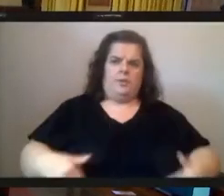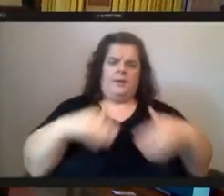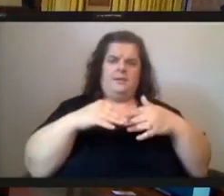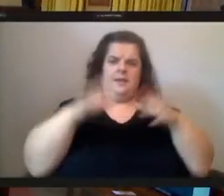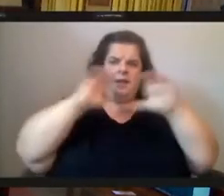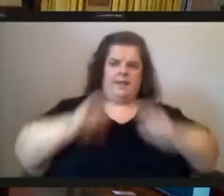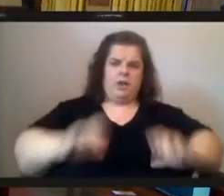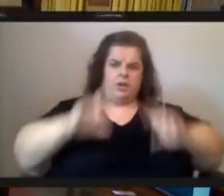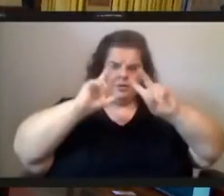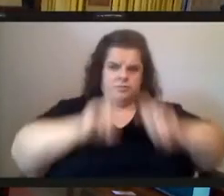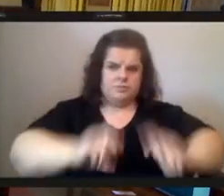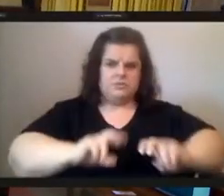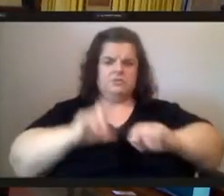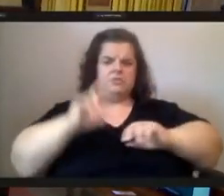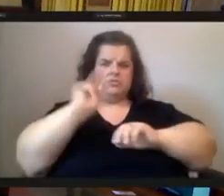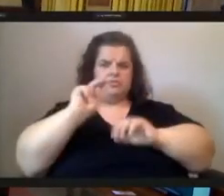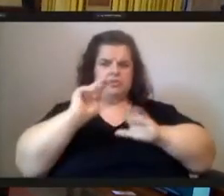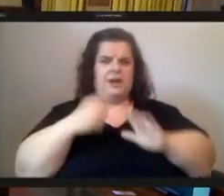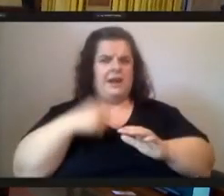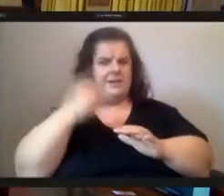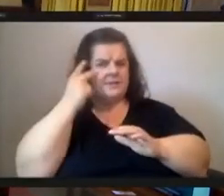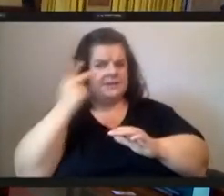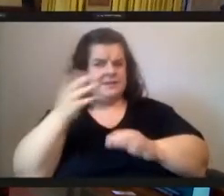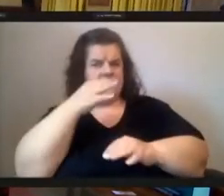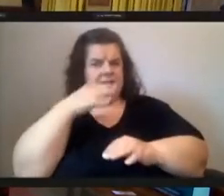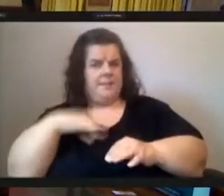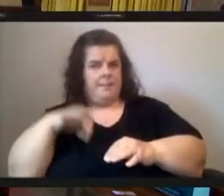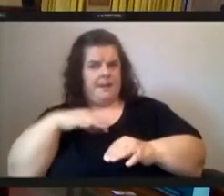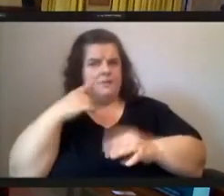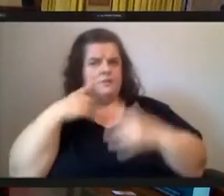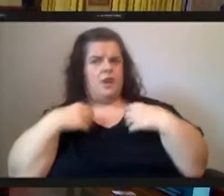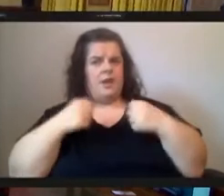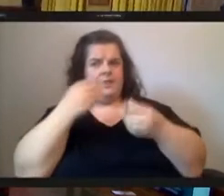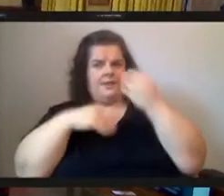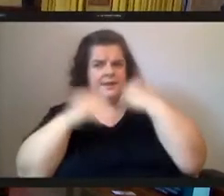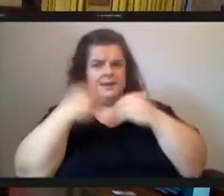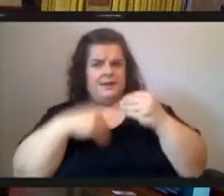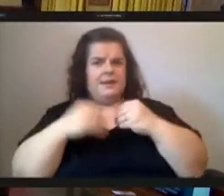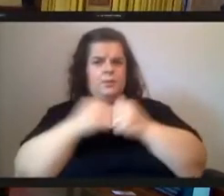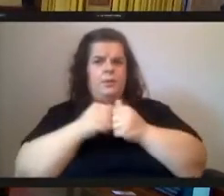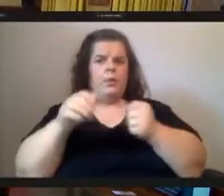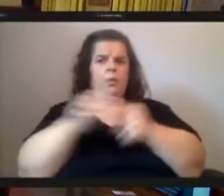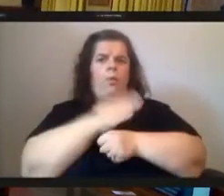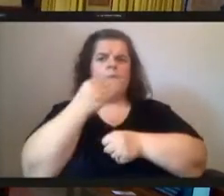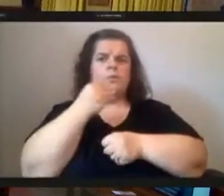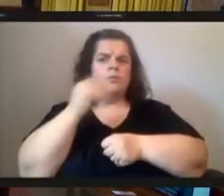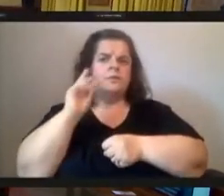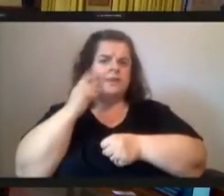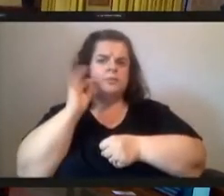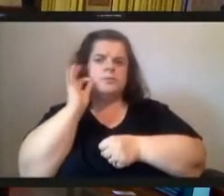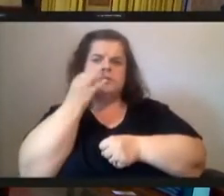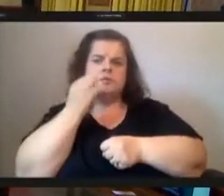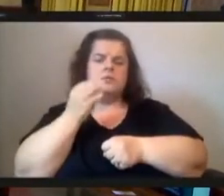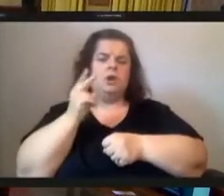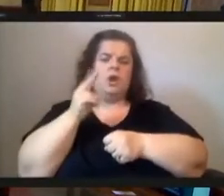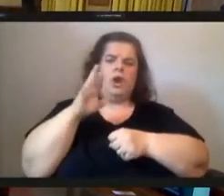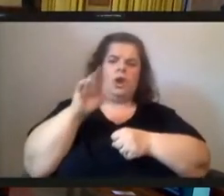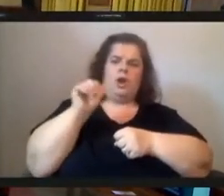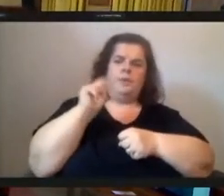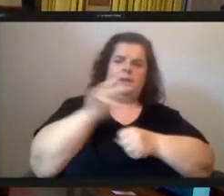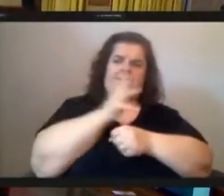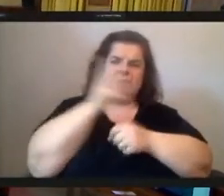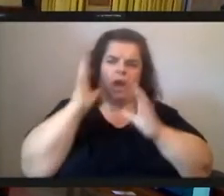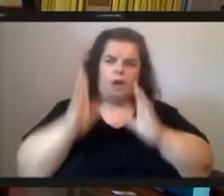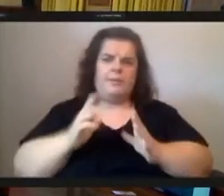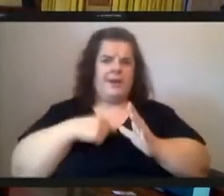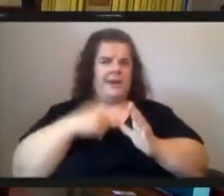i've seen directly the immunomodulatory benefits of healthy eating by consumption of whole foods as an urban farmer i've experienced how seldom and